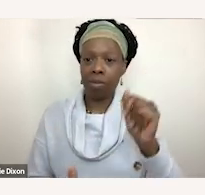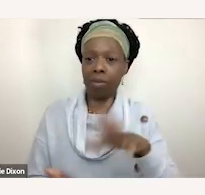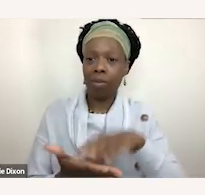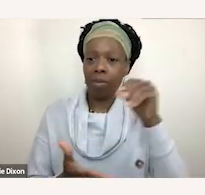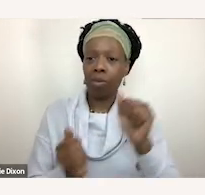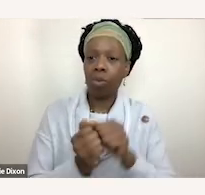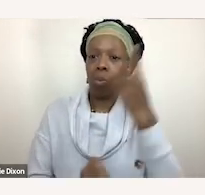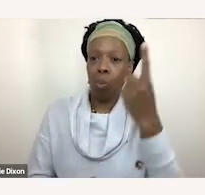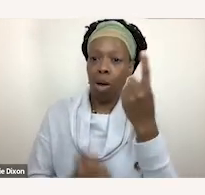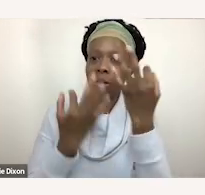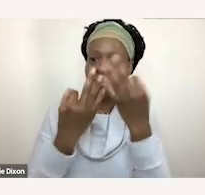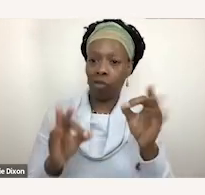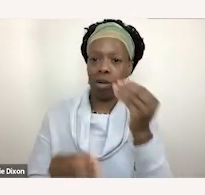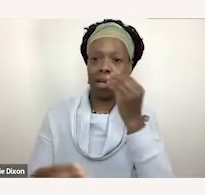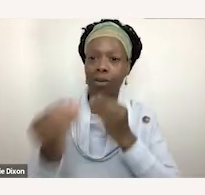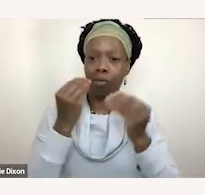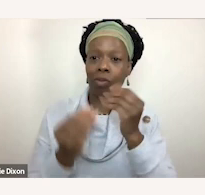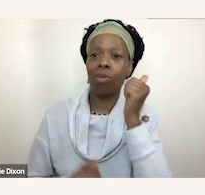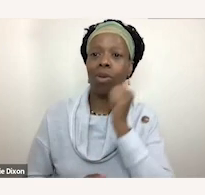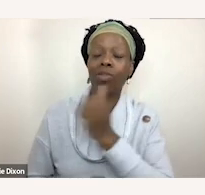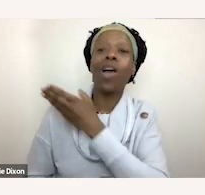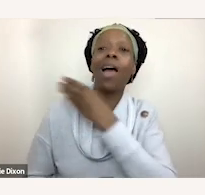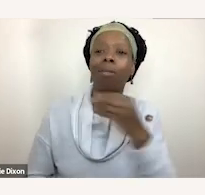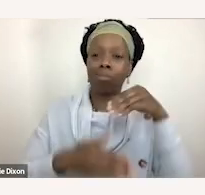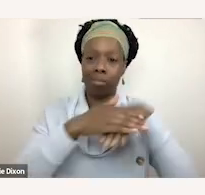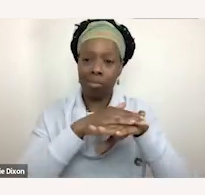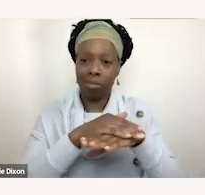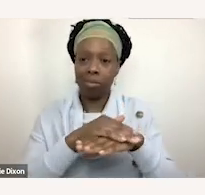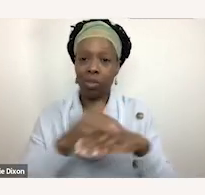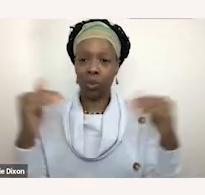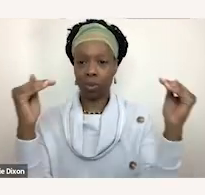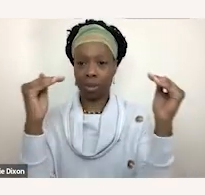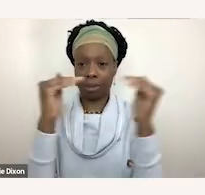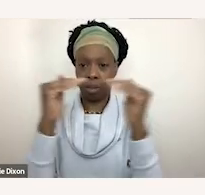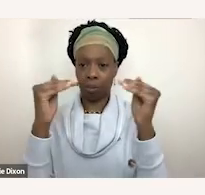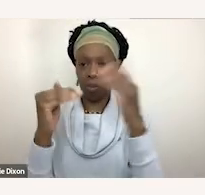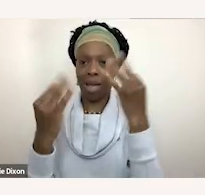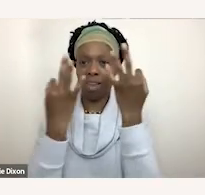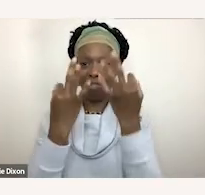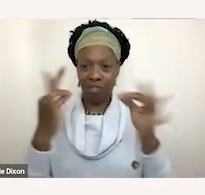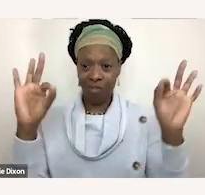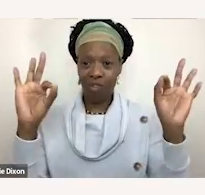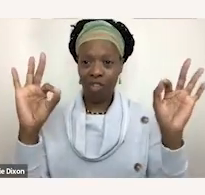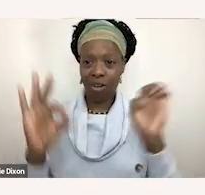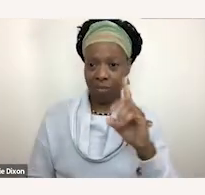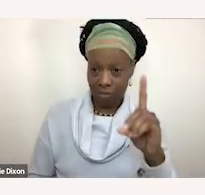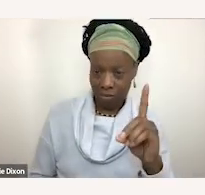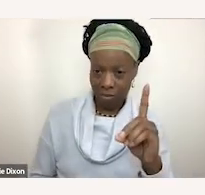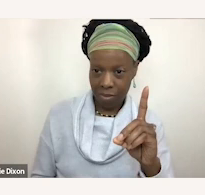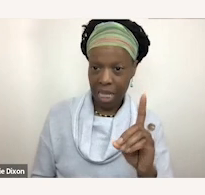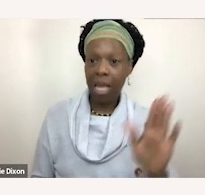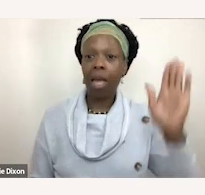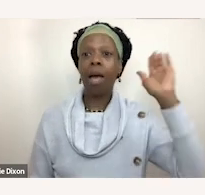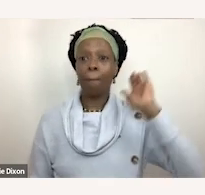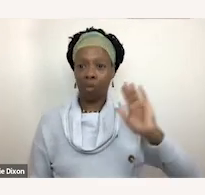and access to an equal and free education previously parents of